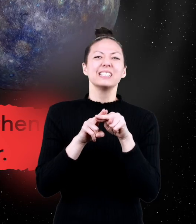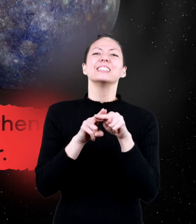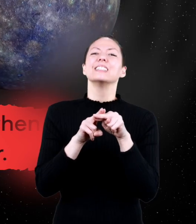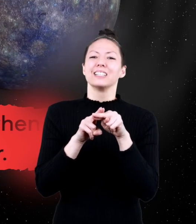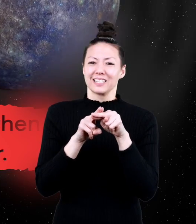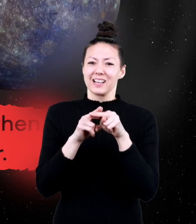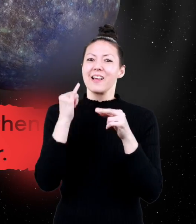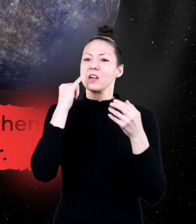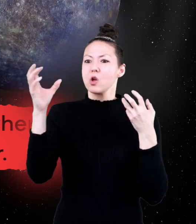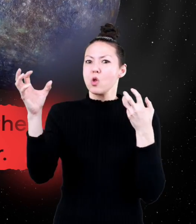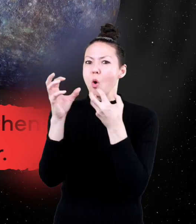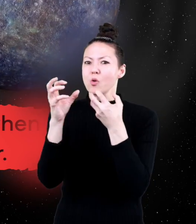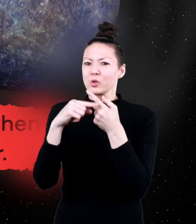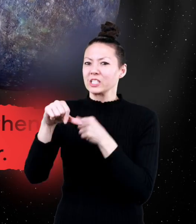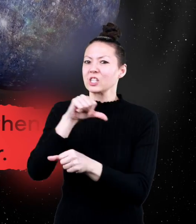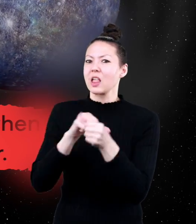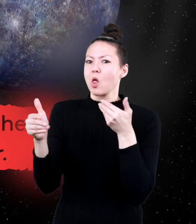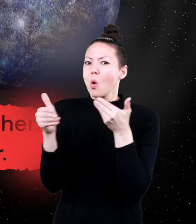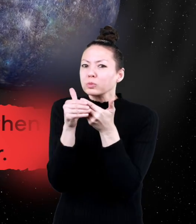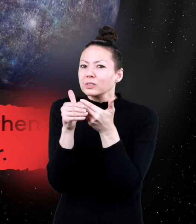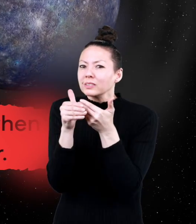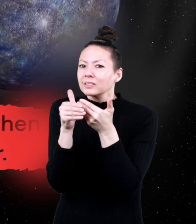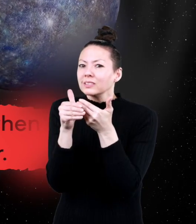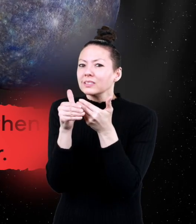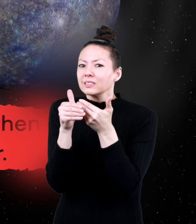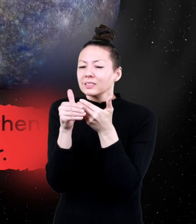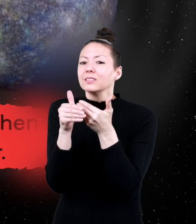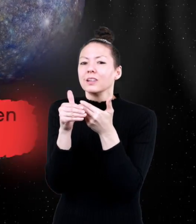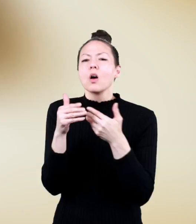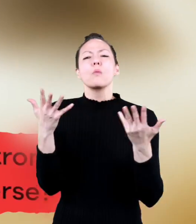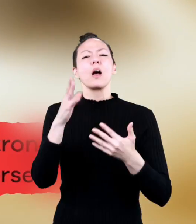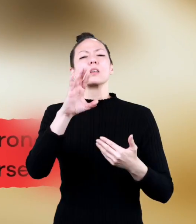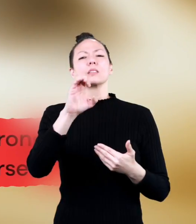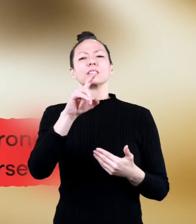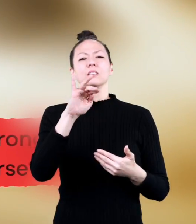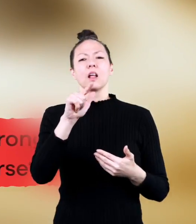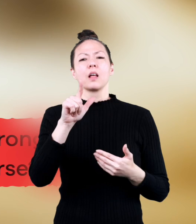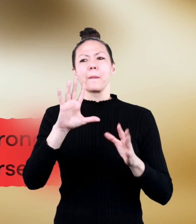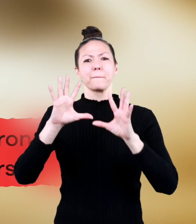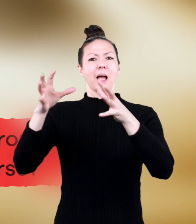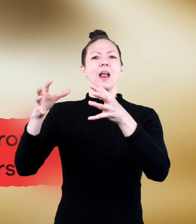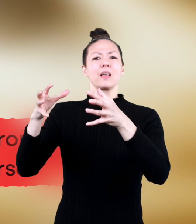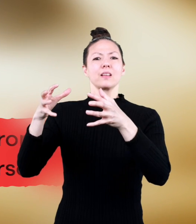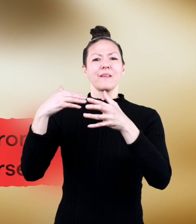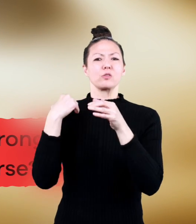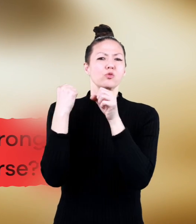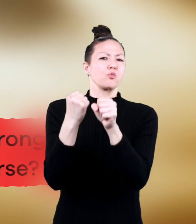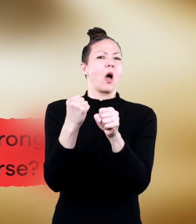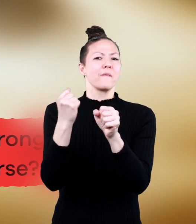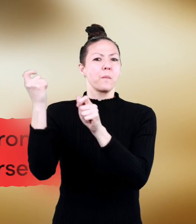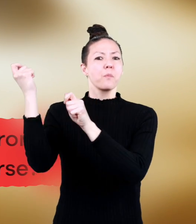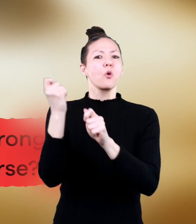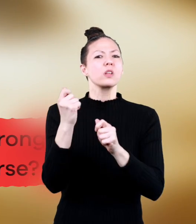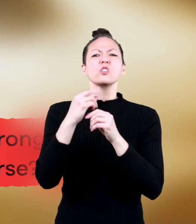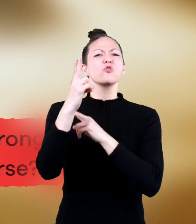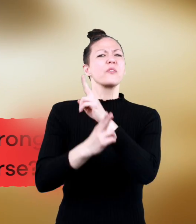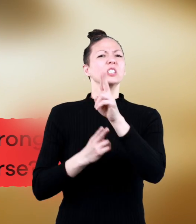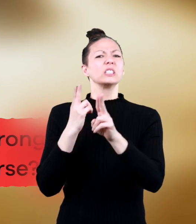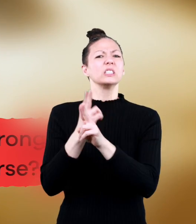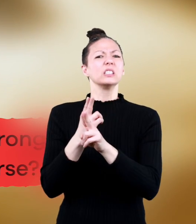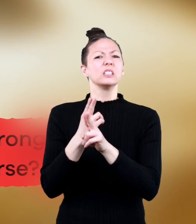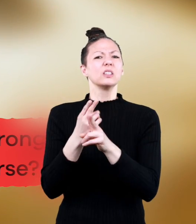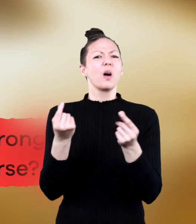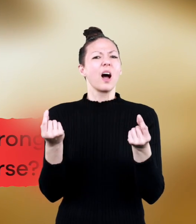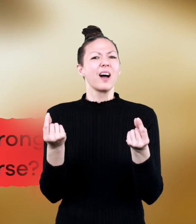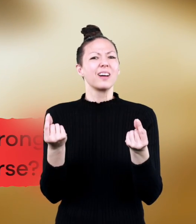pull increases when objects are closer together. What celestial bodies have the strongest gravitational